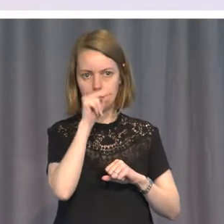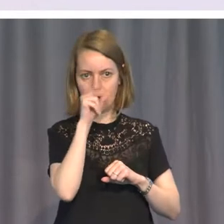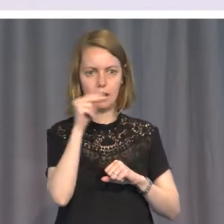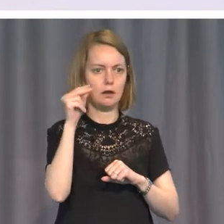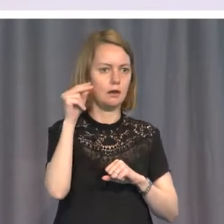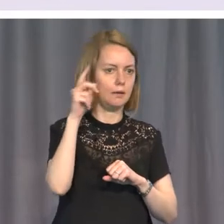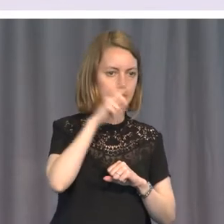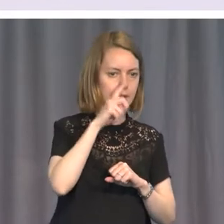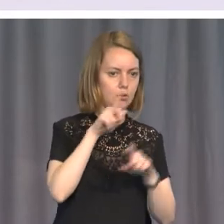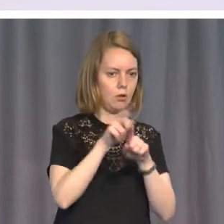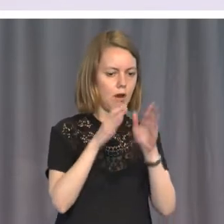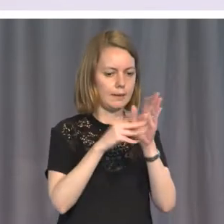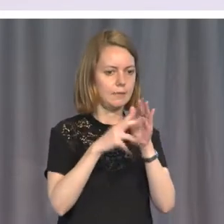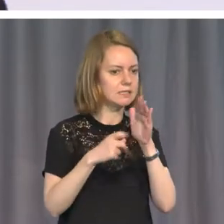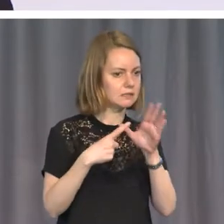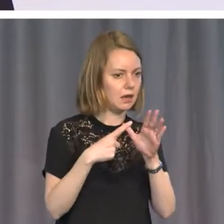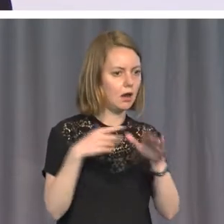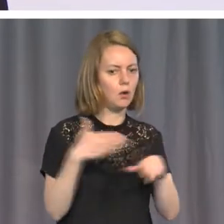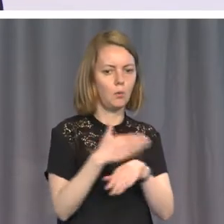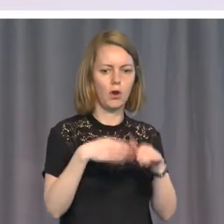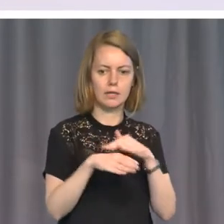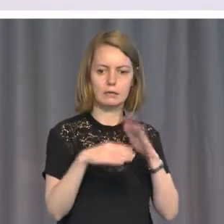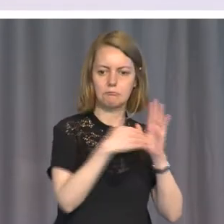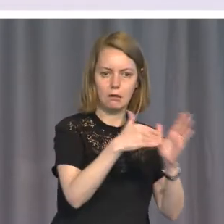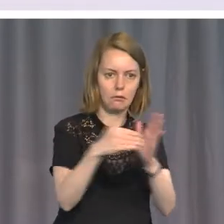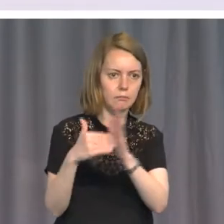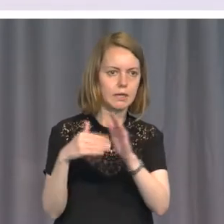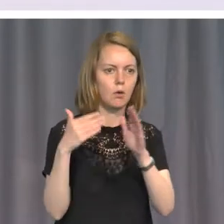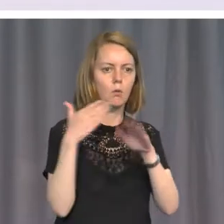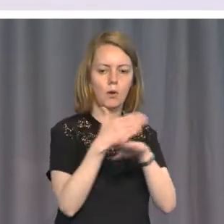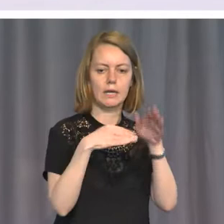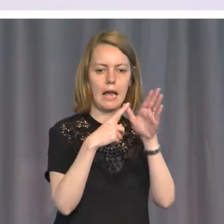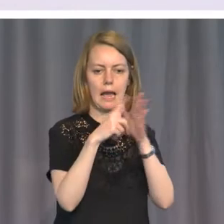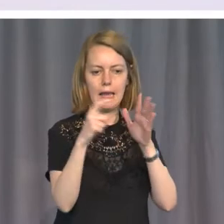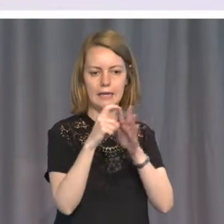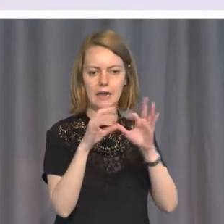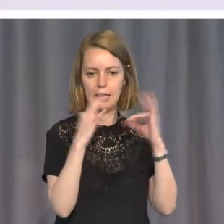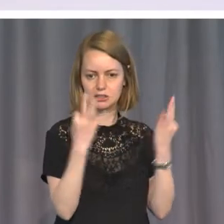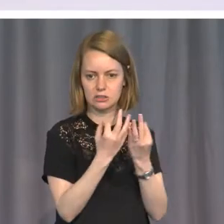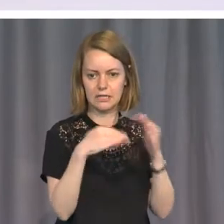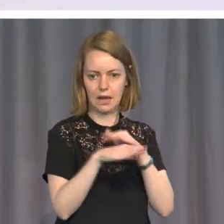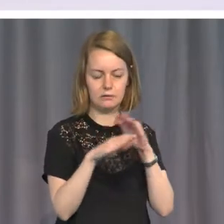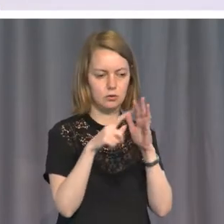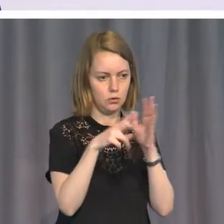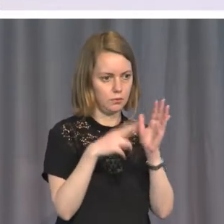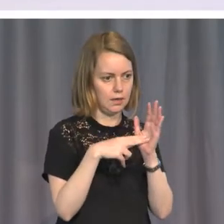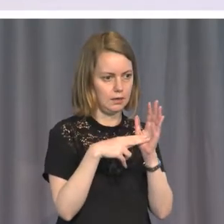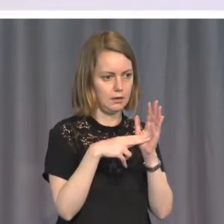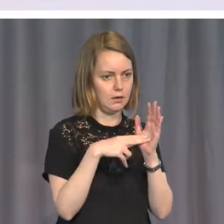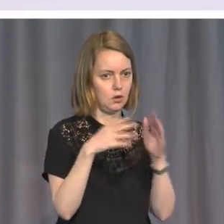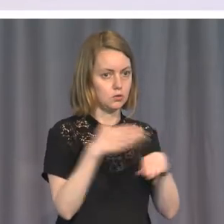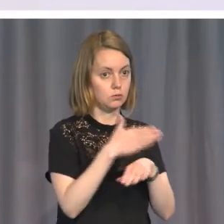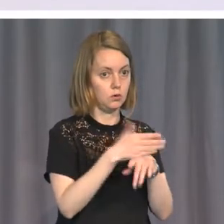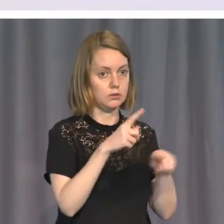expatriates like Melinda, working in aid agencies at the UN in various places in the world, and